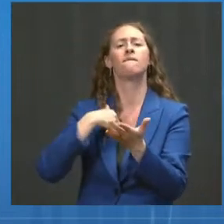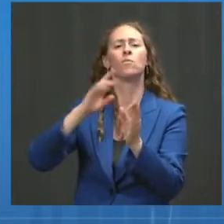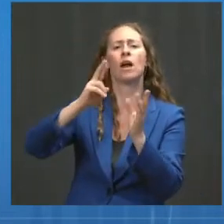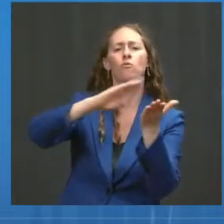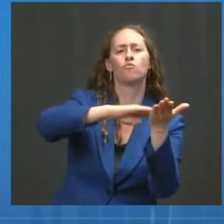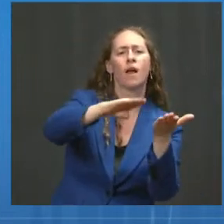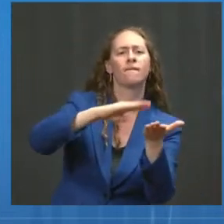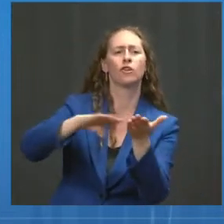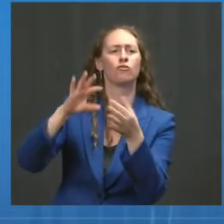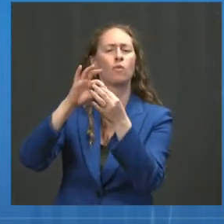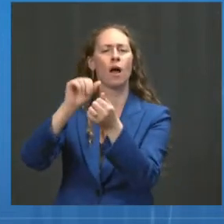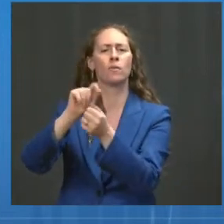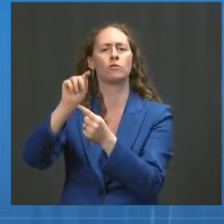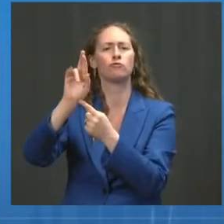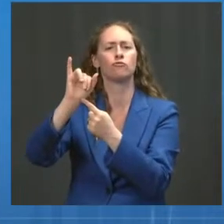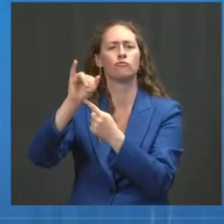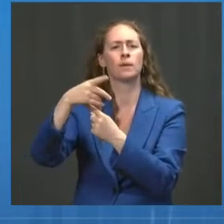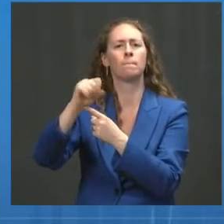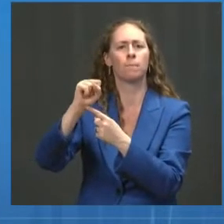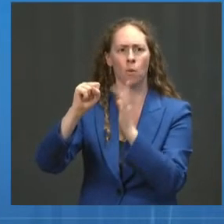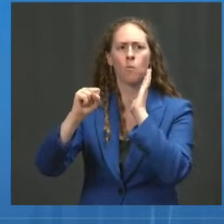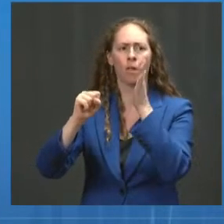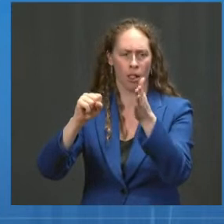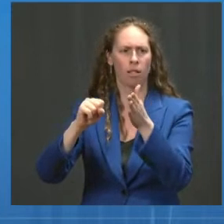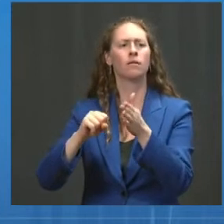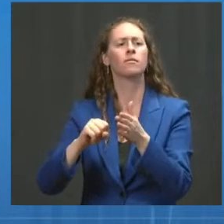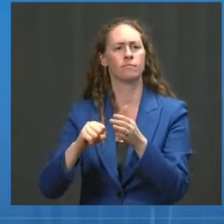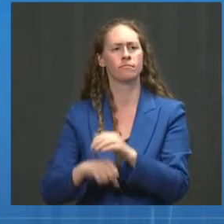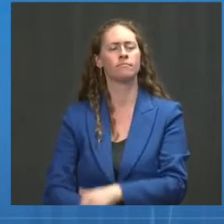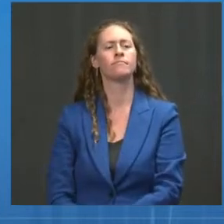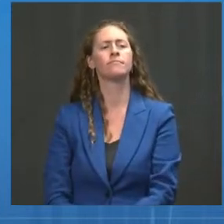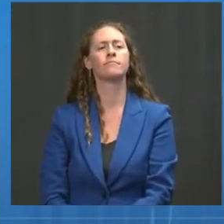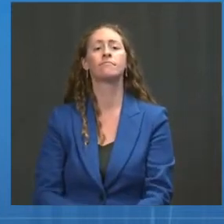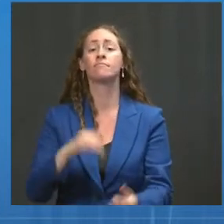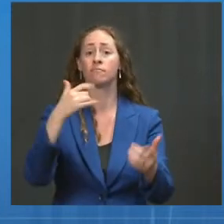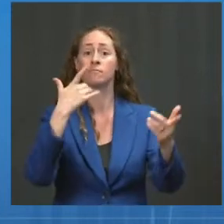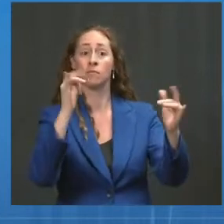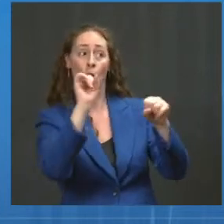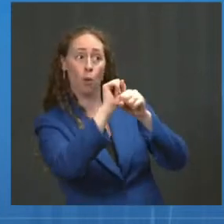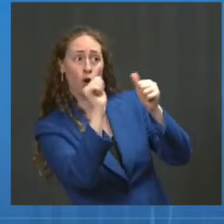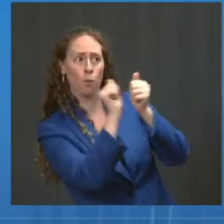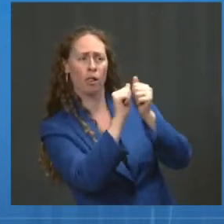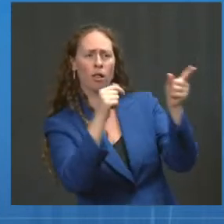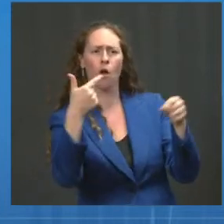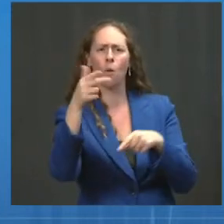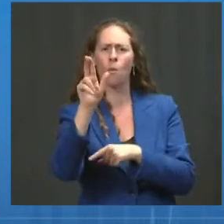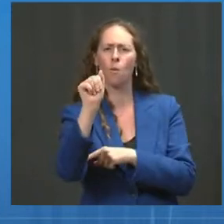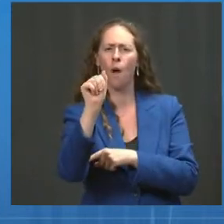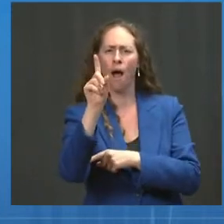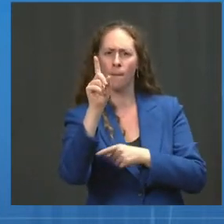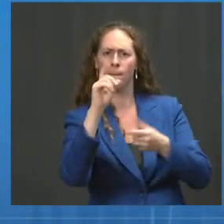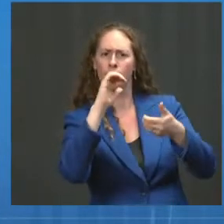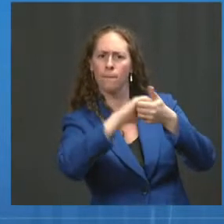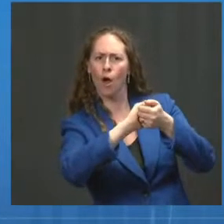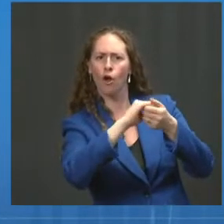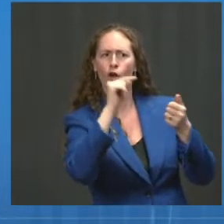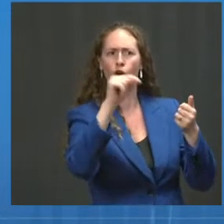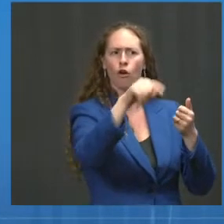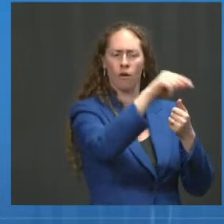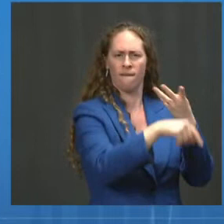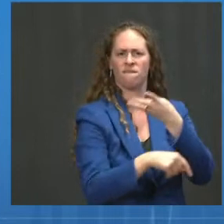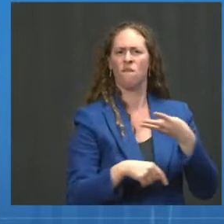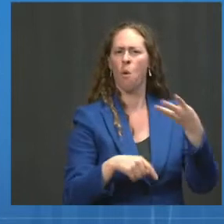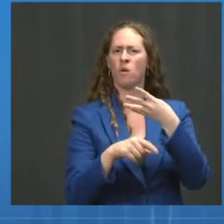the Quad Partnership, which we helped to establish, which is on track to produce at least a billion doses of COVID vaccine